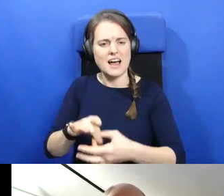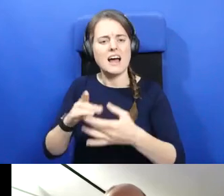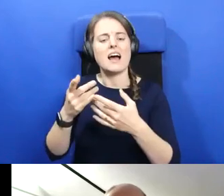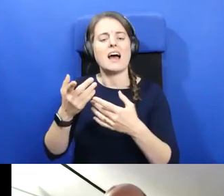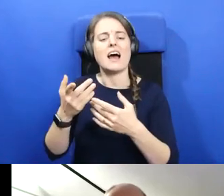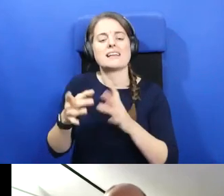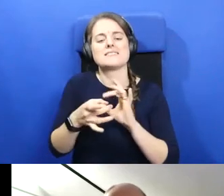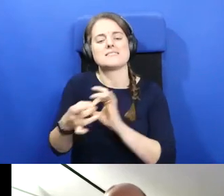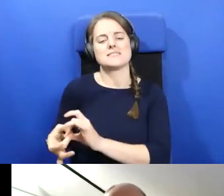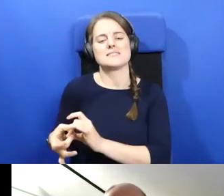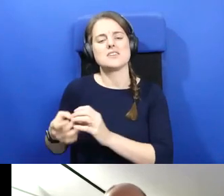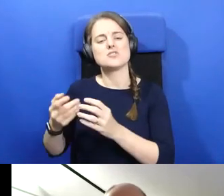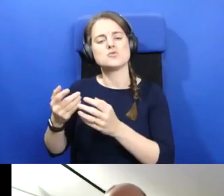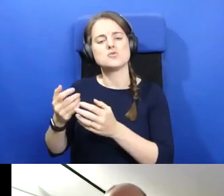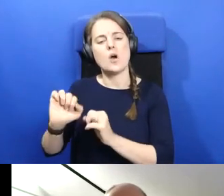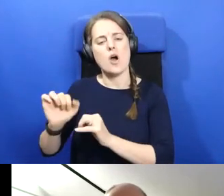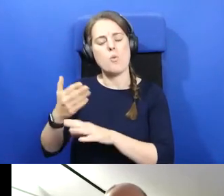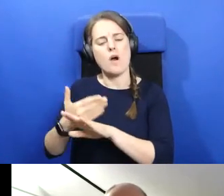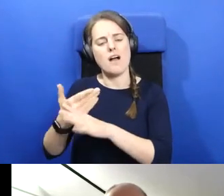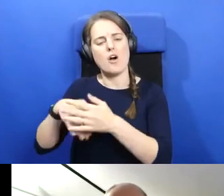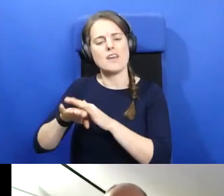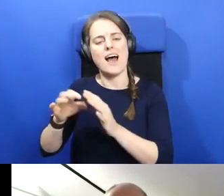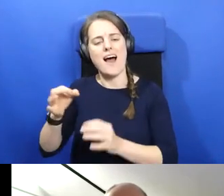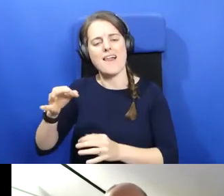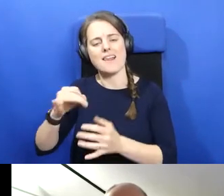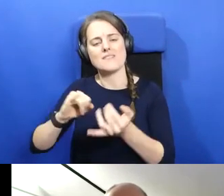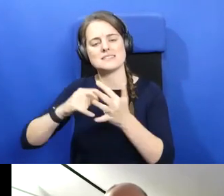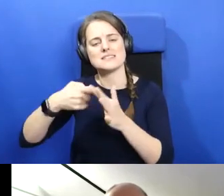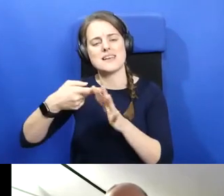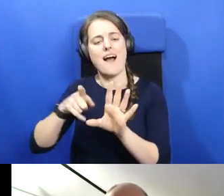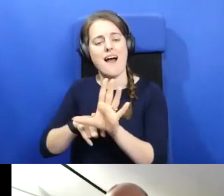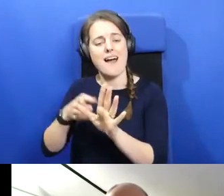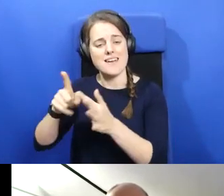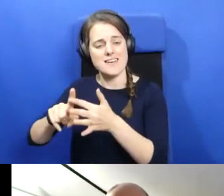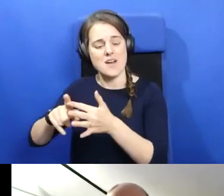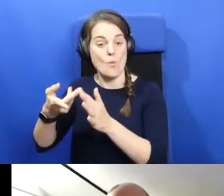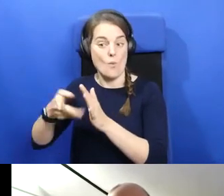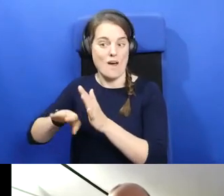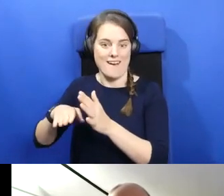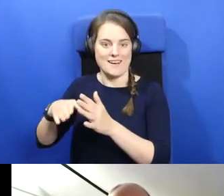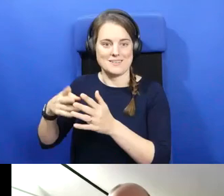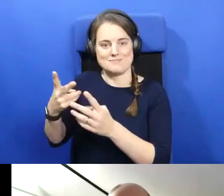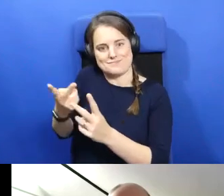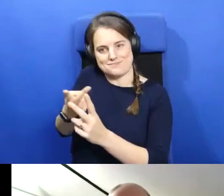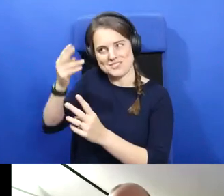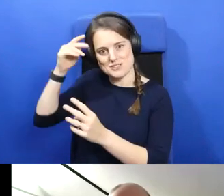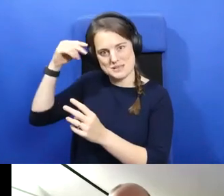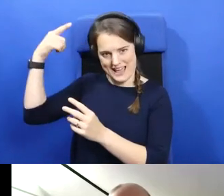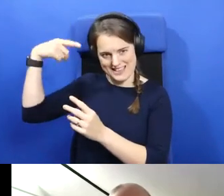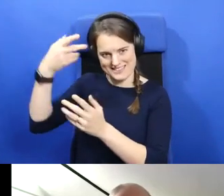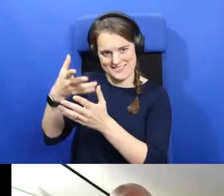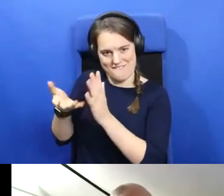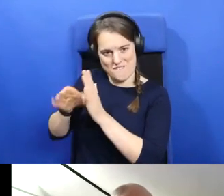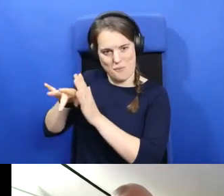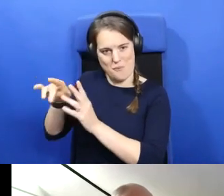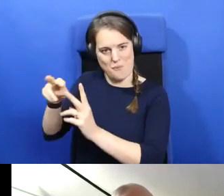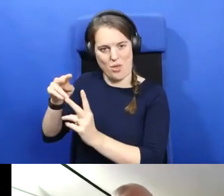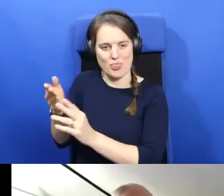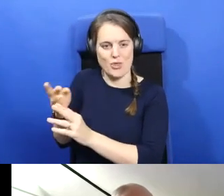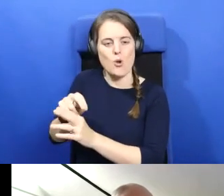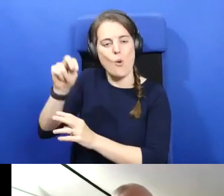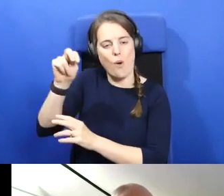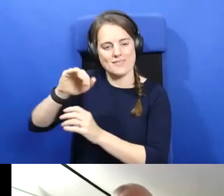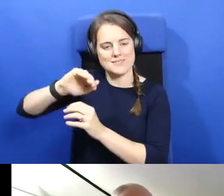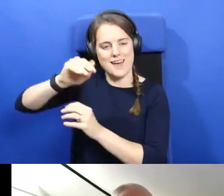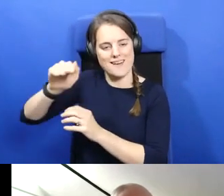Isle of Skye. Again, where Lough and Ilan Cholam Cile are found on the north side. thank you very much, Meg.